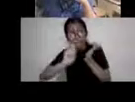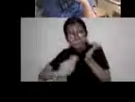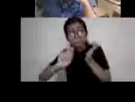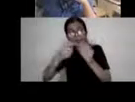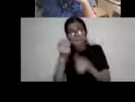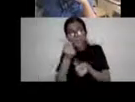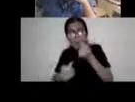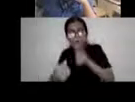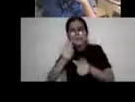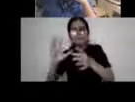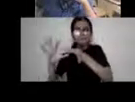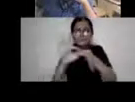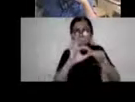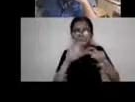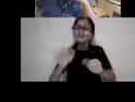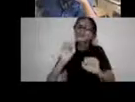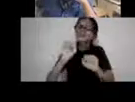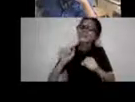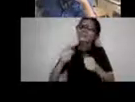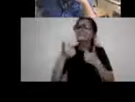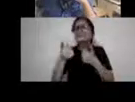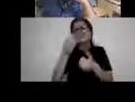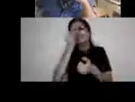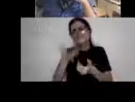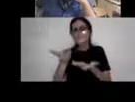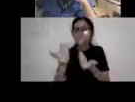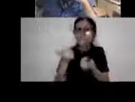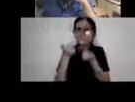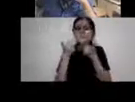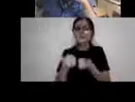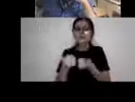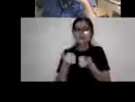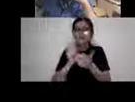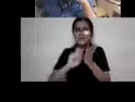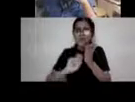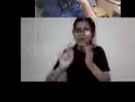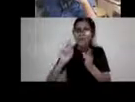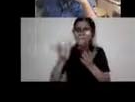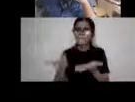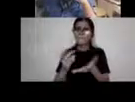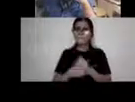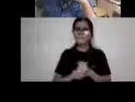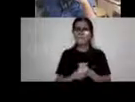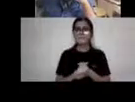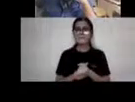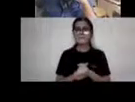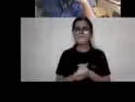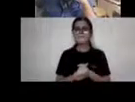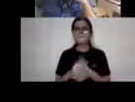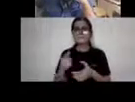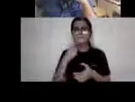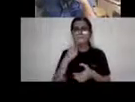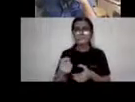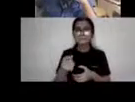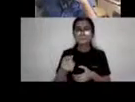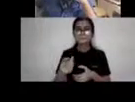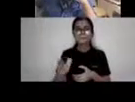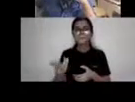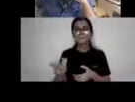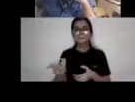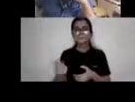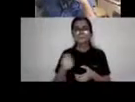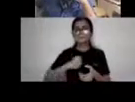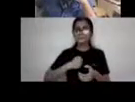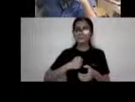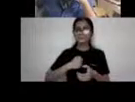political. And we'd say like, yeah, that was kind of easy for you. You had the Palestinians, you know, that was the logical thing. And then it occurred to me that my, I